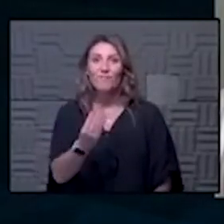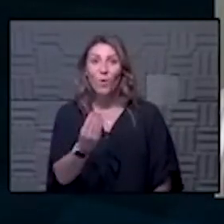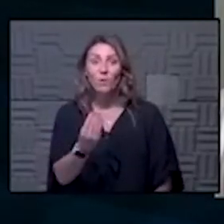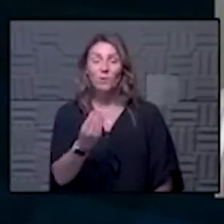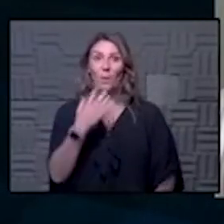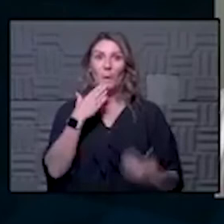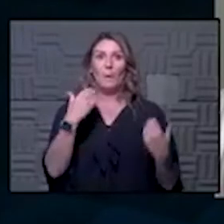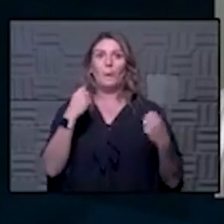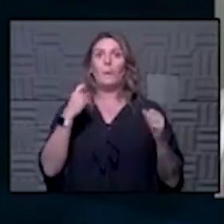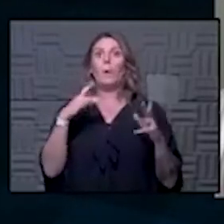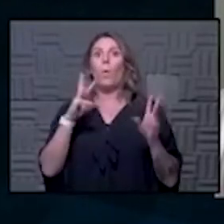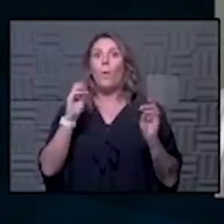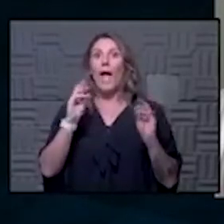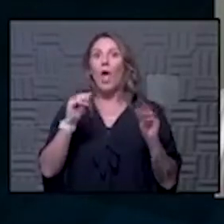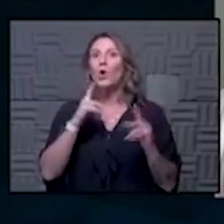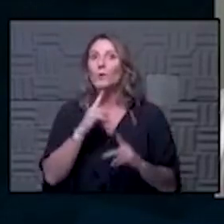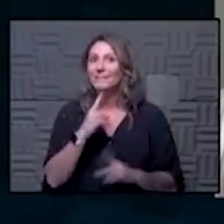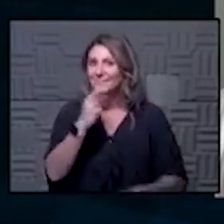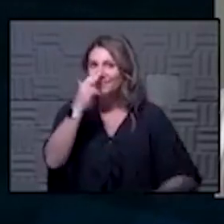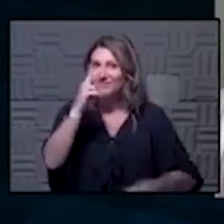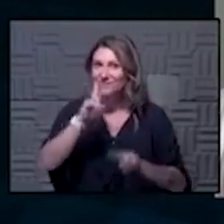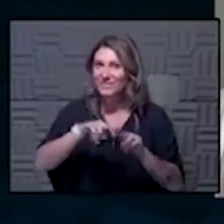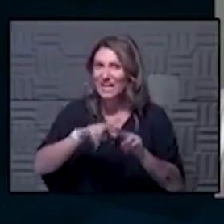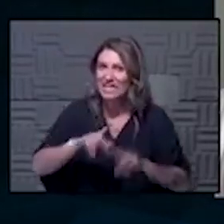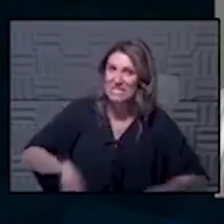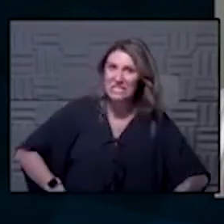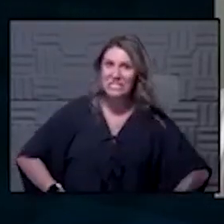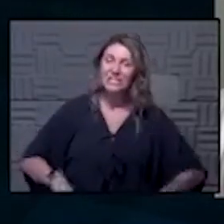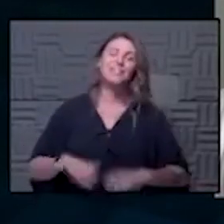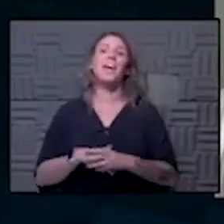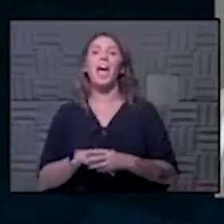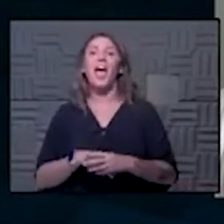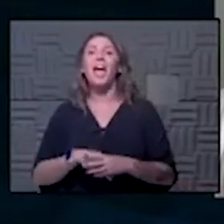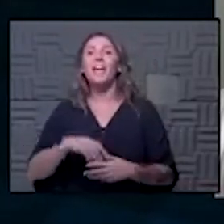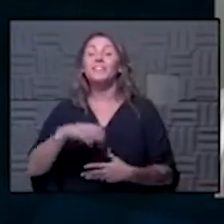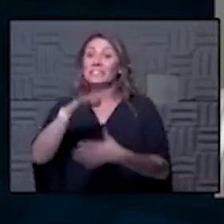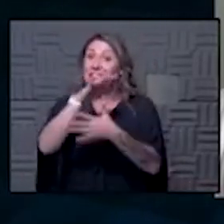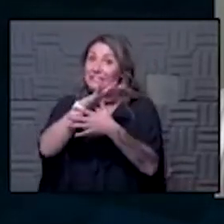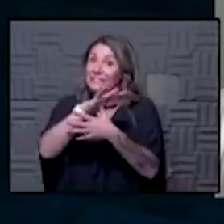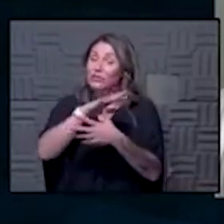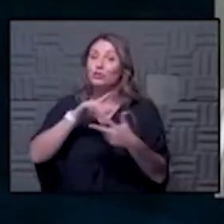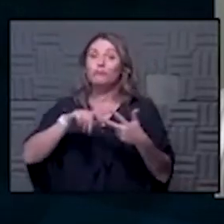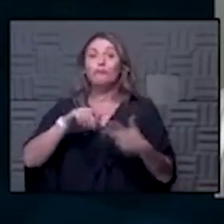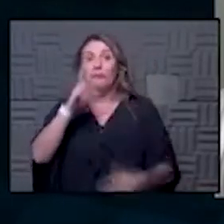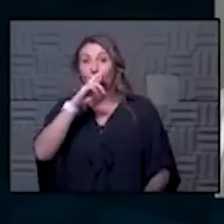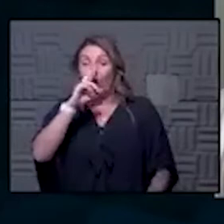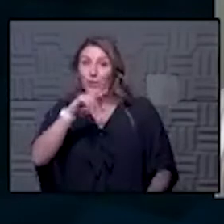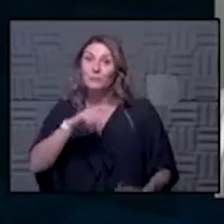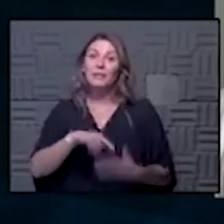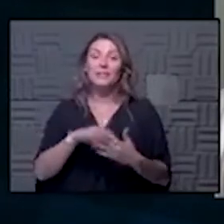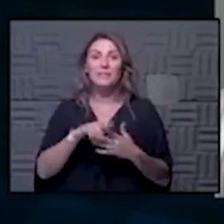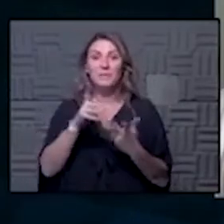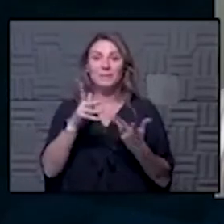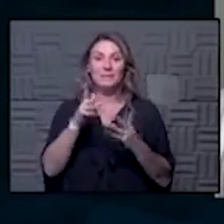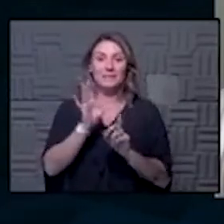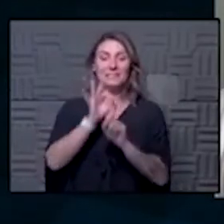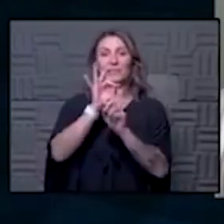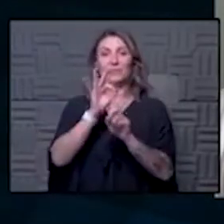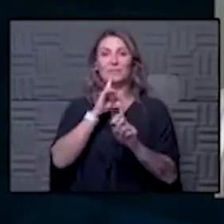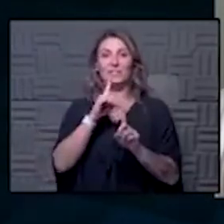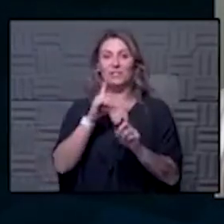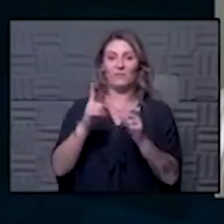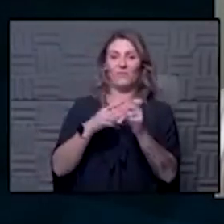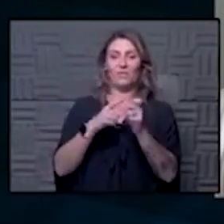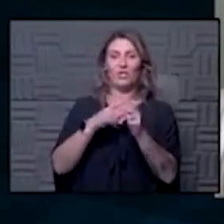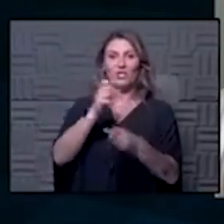uh that's fine i know right uh so as a senior and a freshman it's uh what a unique year it's the first year that they get to be back in